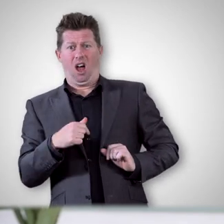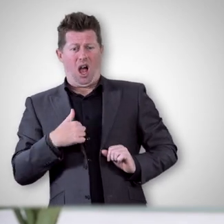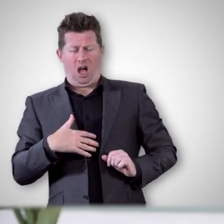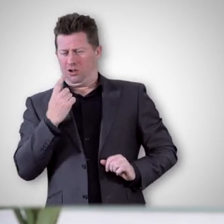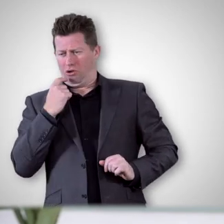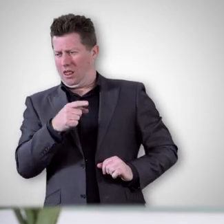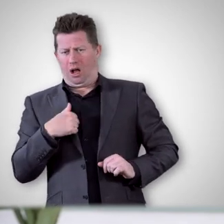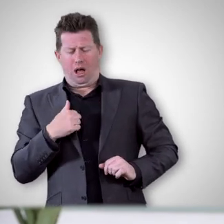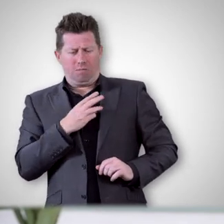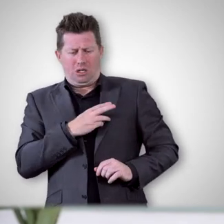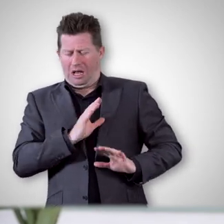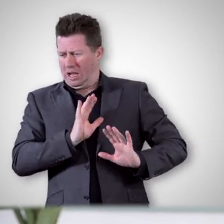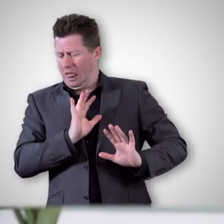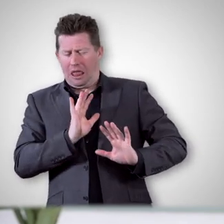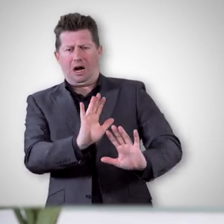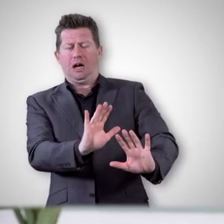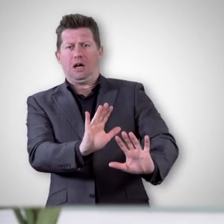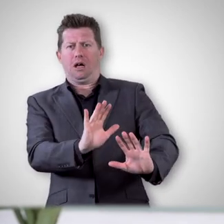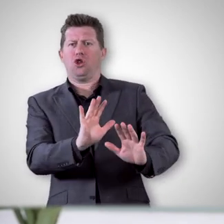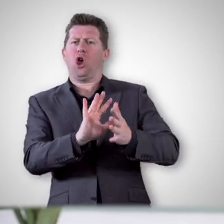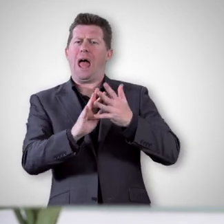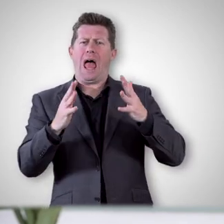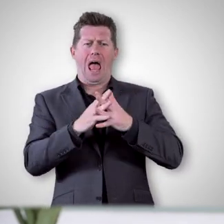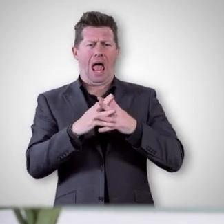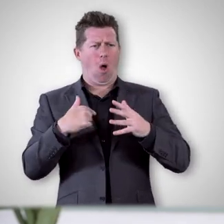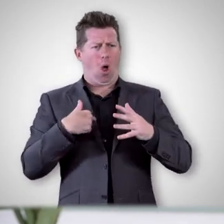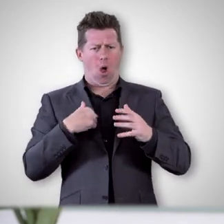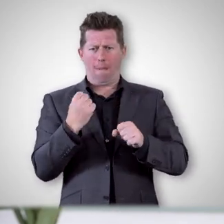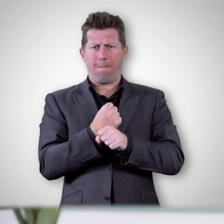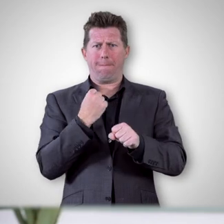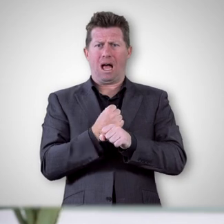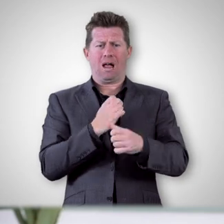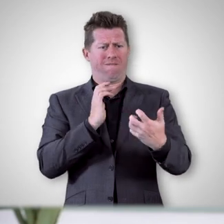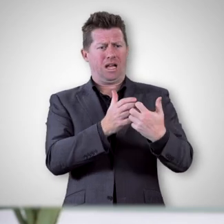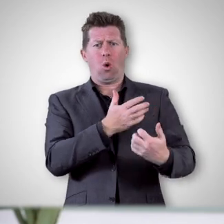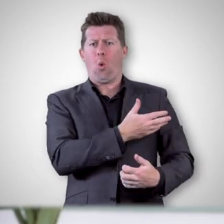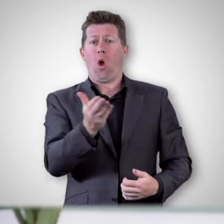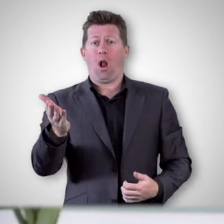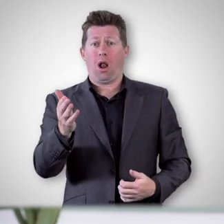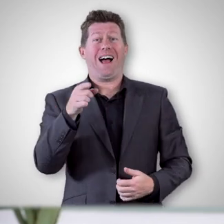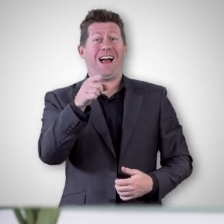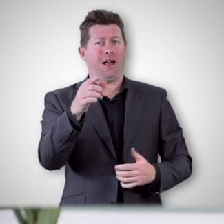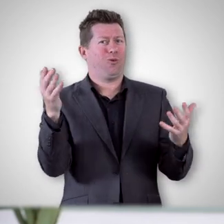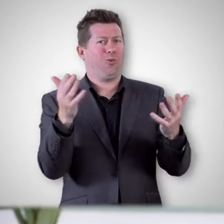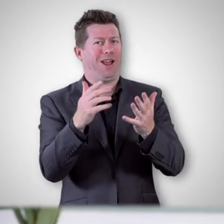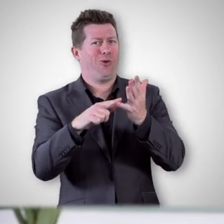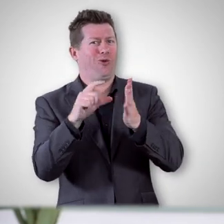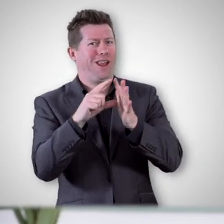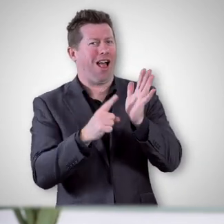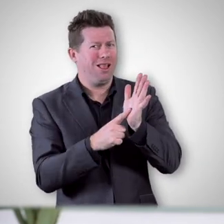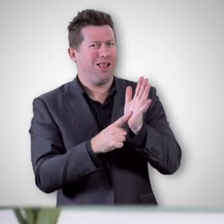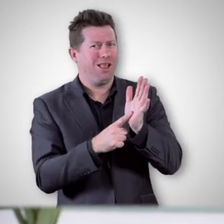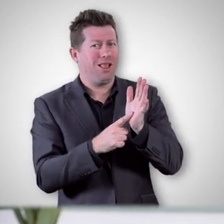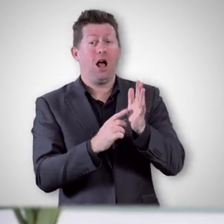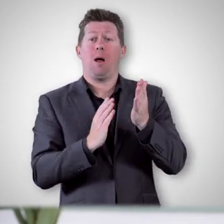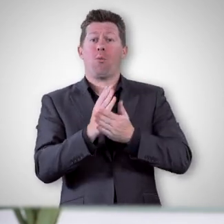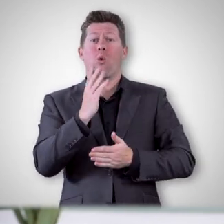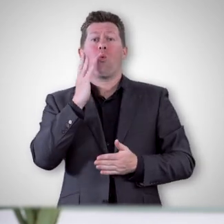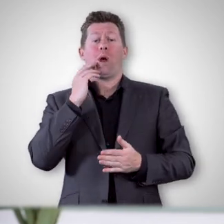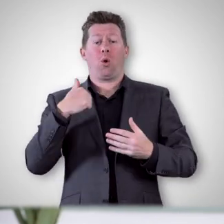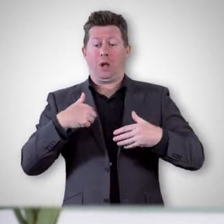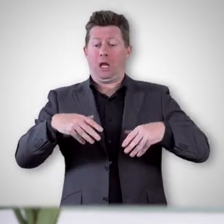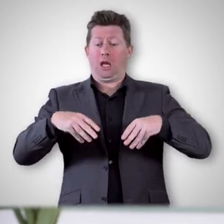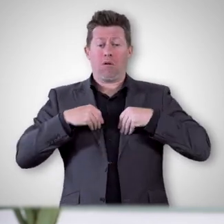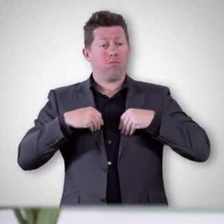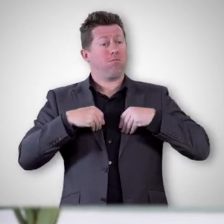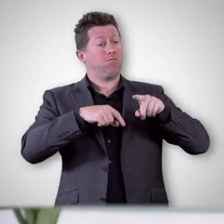you're not in the mood. And so how do we design something that works for everyone? Well, universal design for learning can help with that because